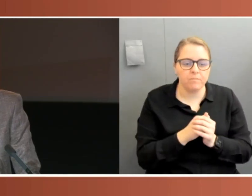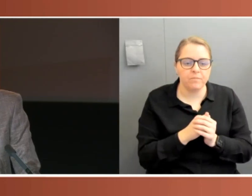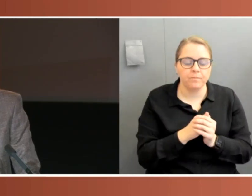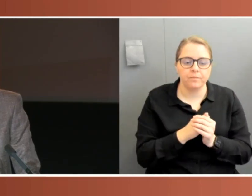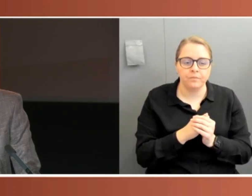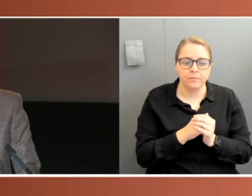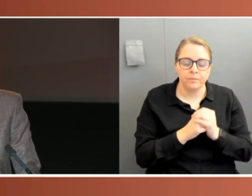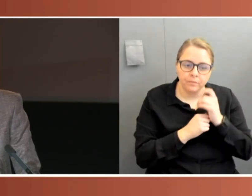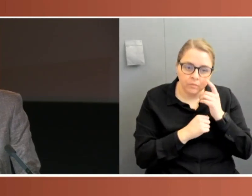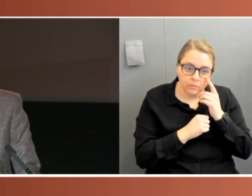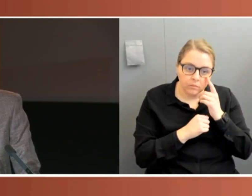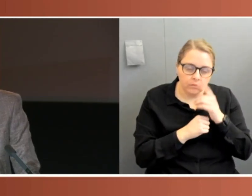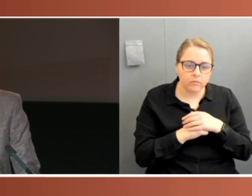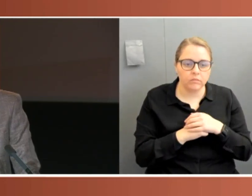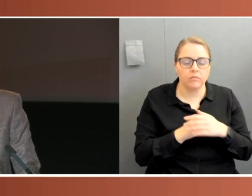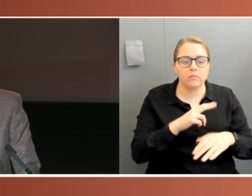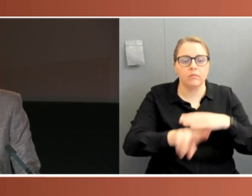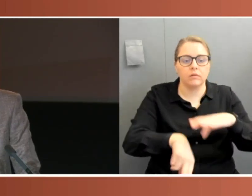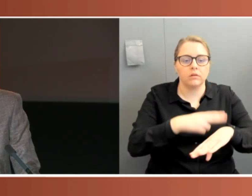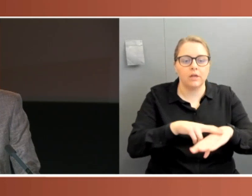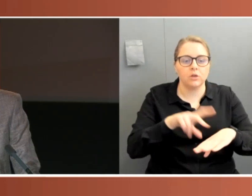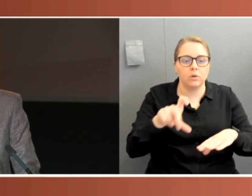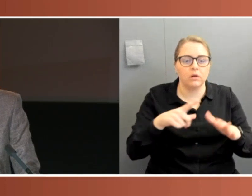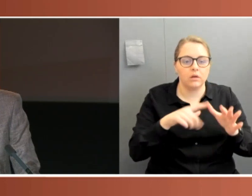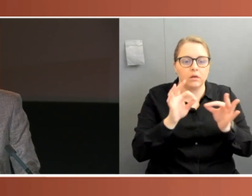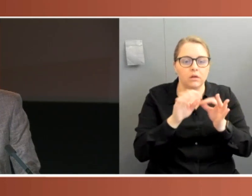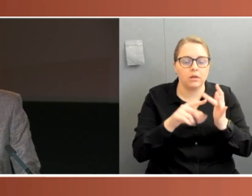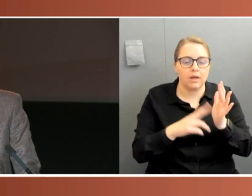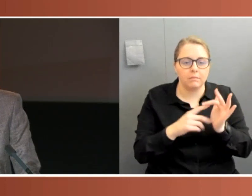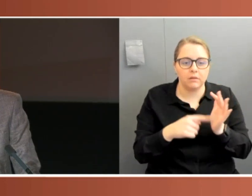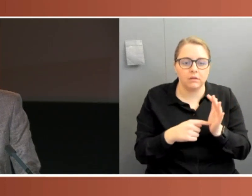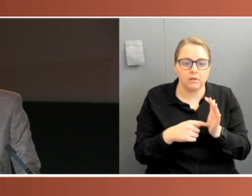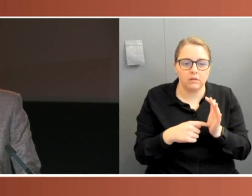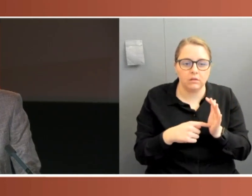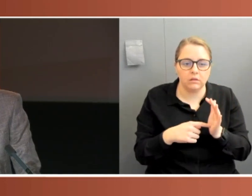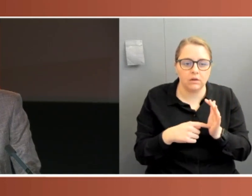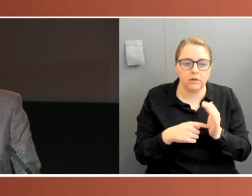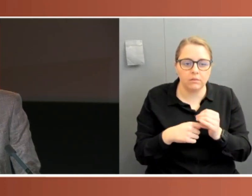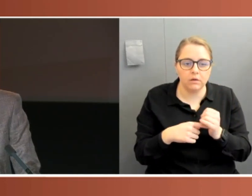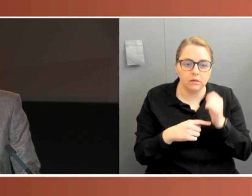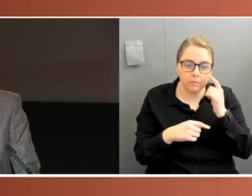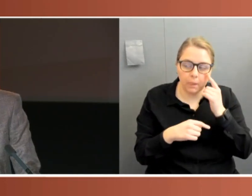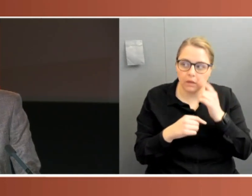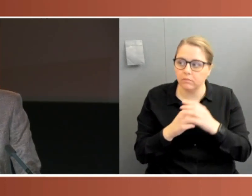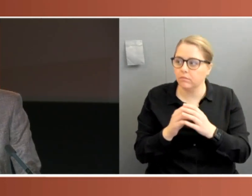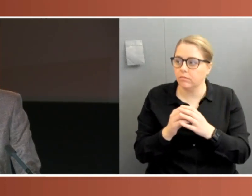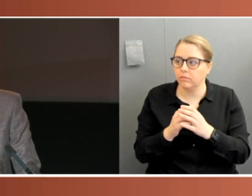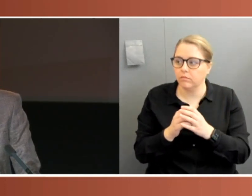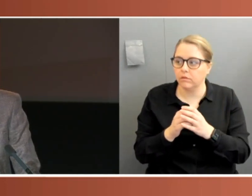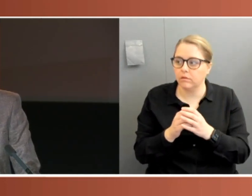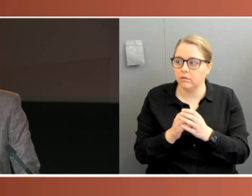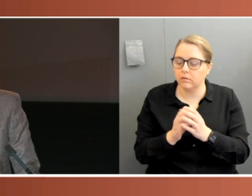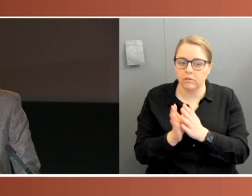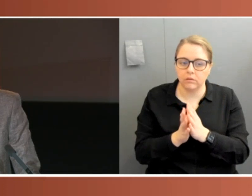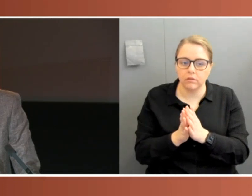National Cabinet minutes were not an official record of Cabinet, and they were not exempt from disclosure. The Department of Prime Minister and Cabinet released the requested documents,